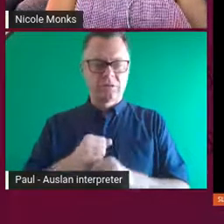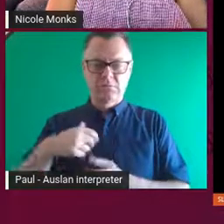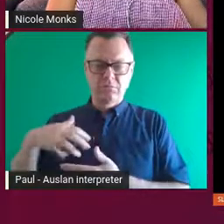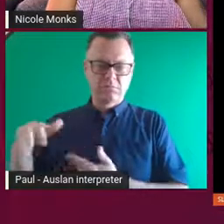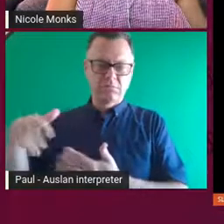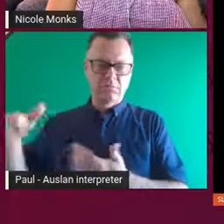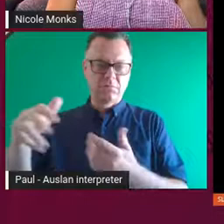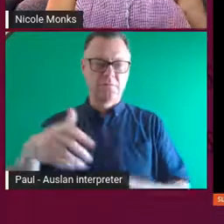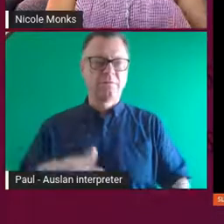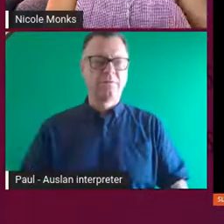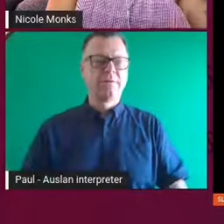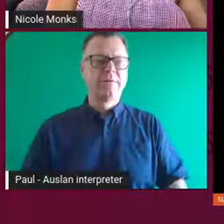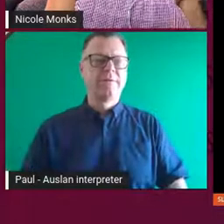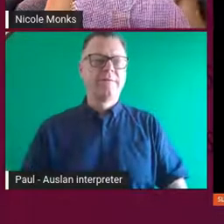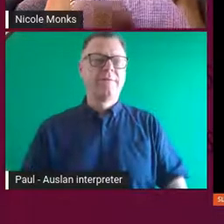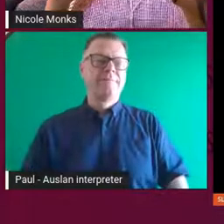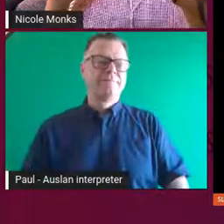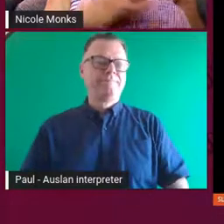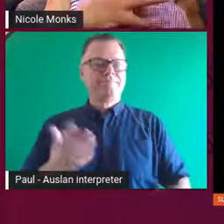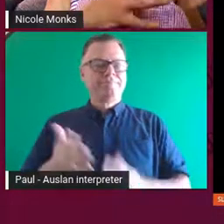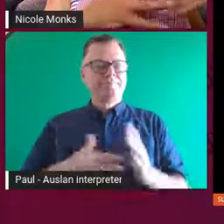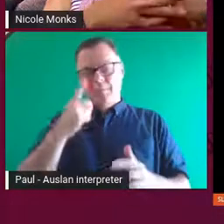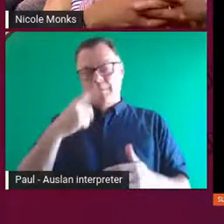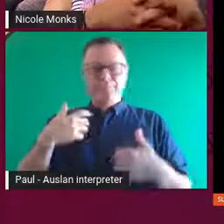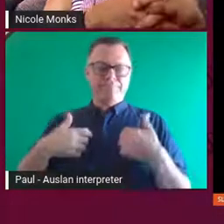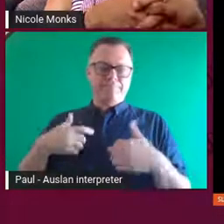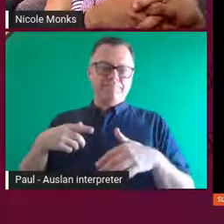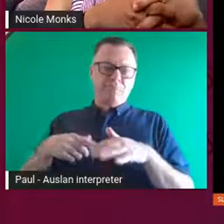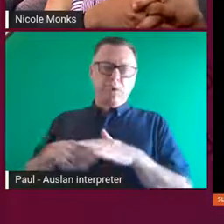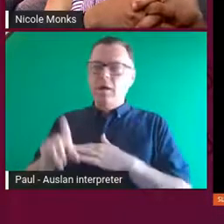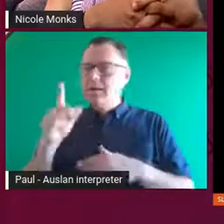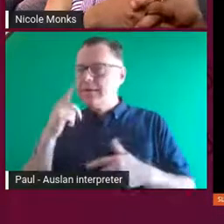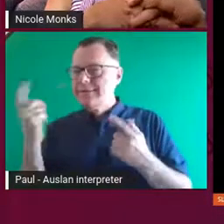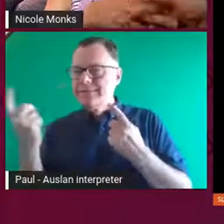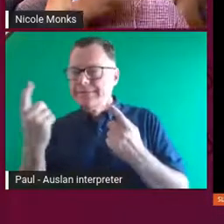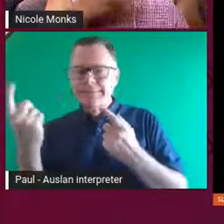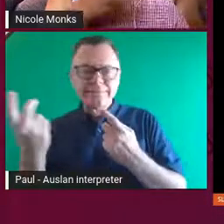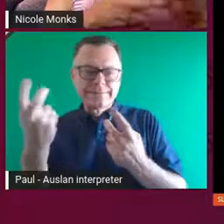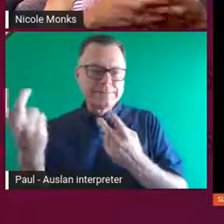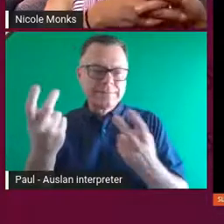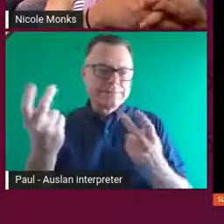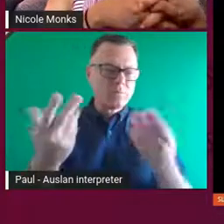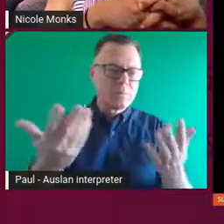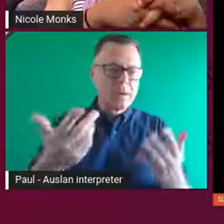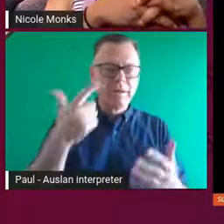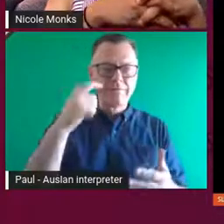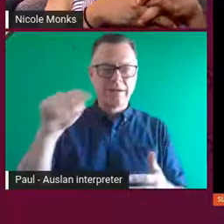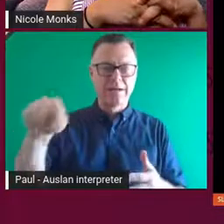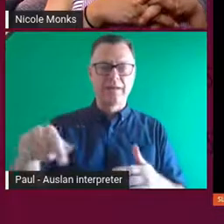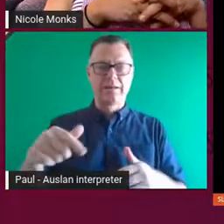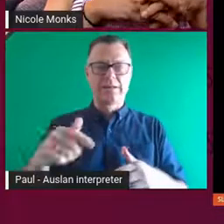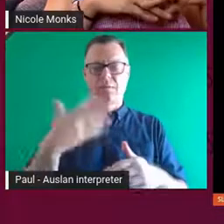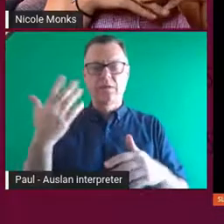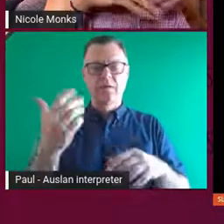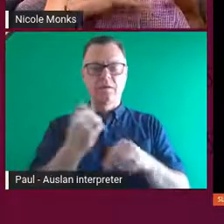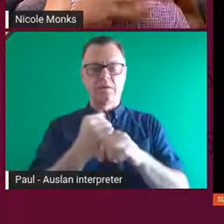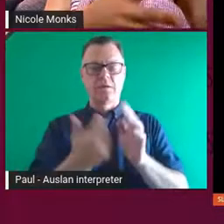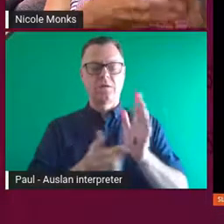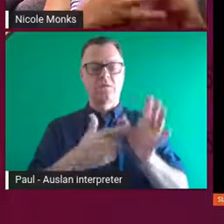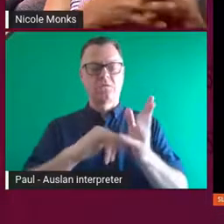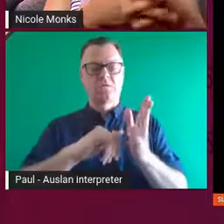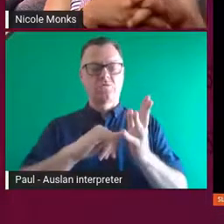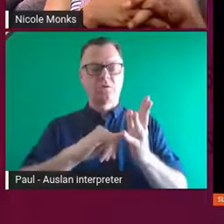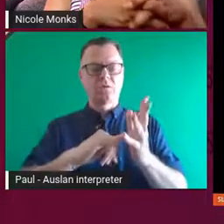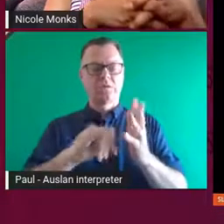walking out, you you know, finding these places where these things might be, like finding where the grass trees are and then